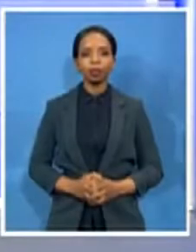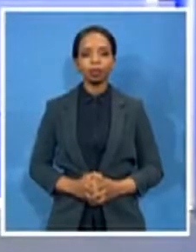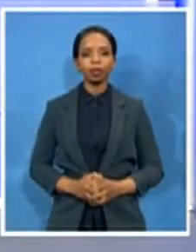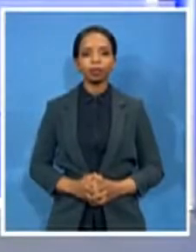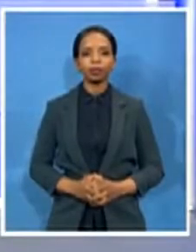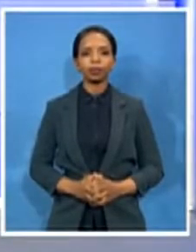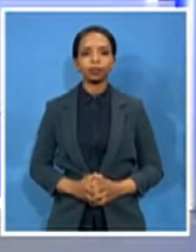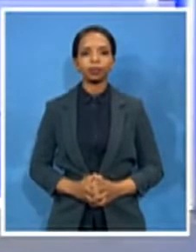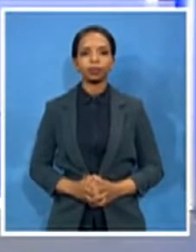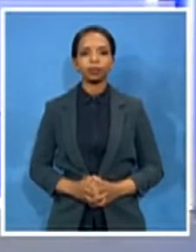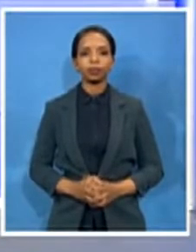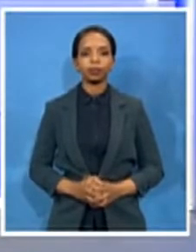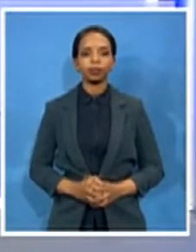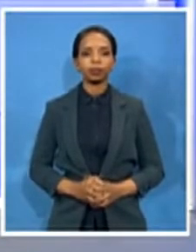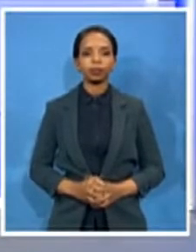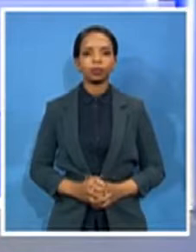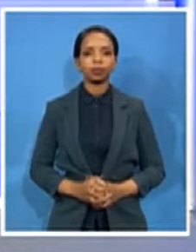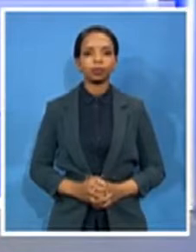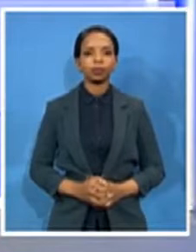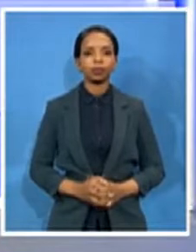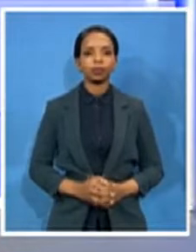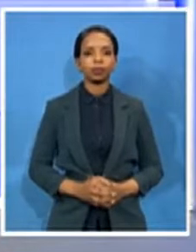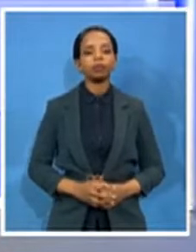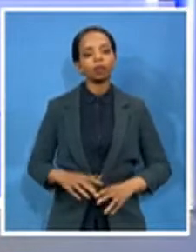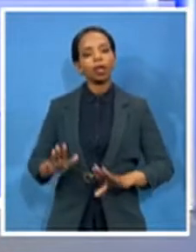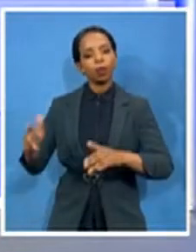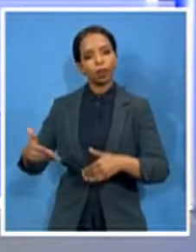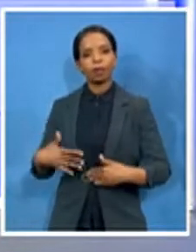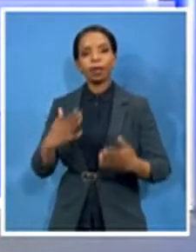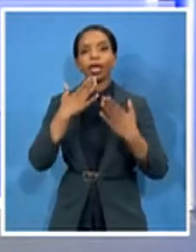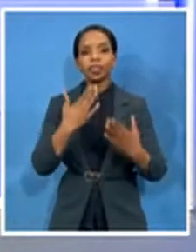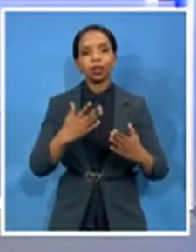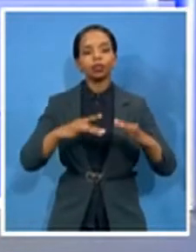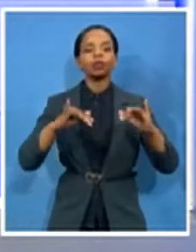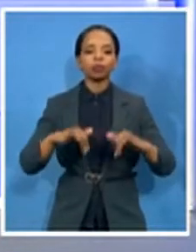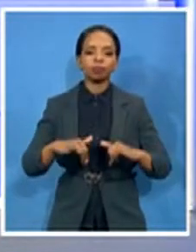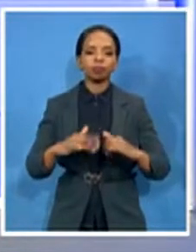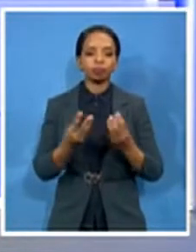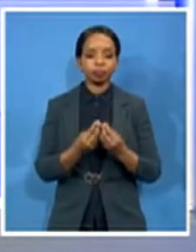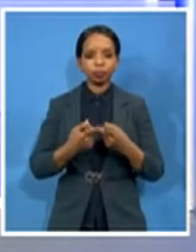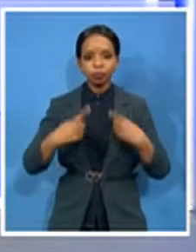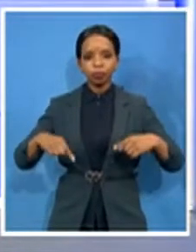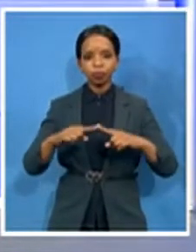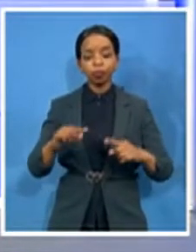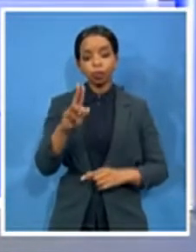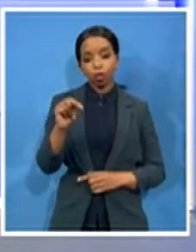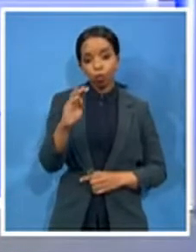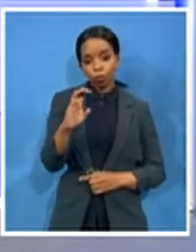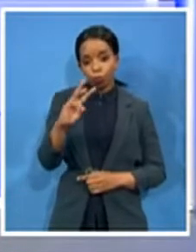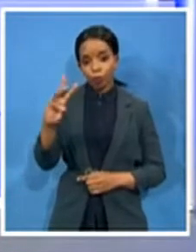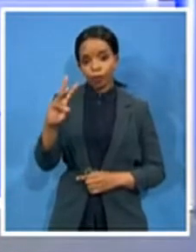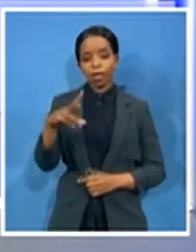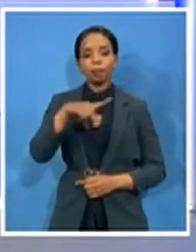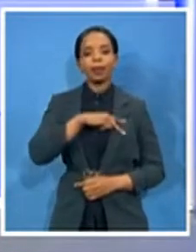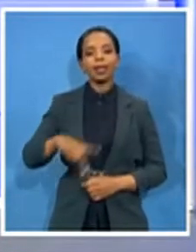welcome back and thanks for staying with us northwest premier job mohoro as chairperson of the province's coronavirus command council will release the latest covet